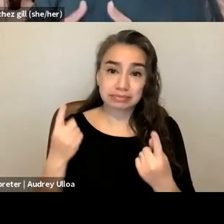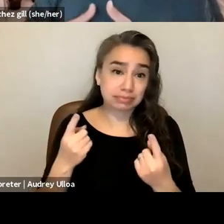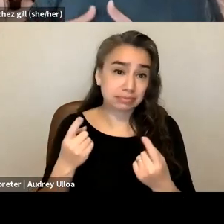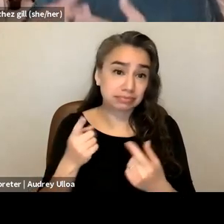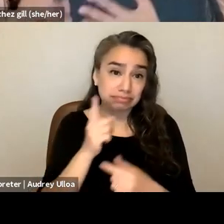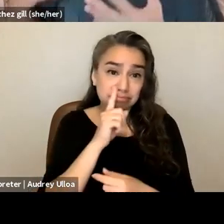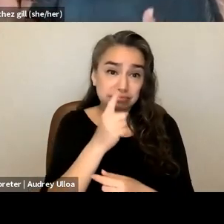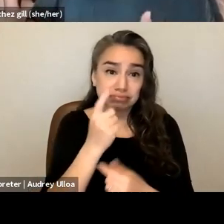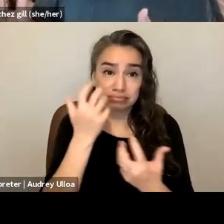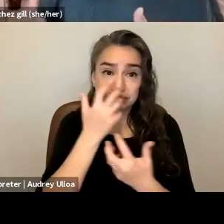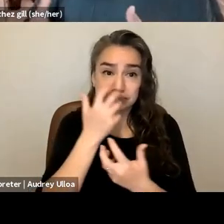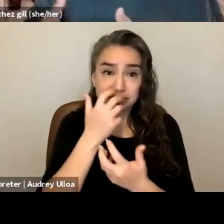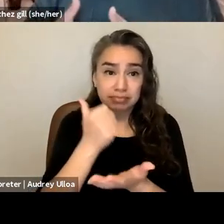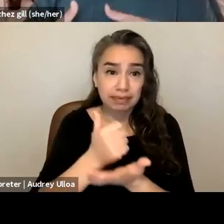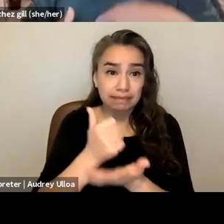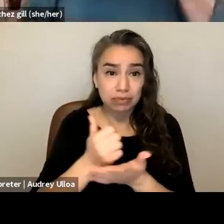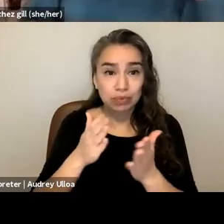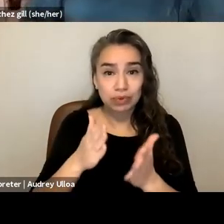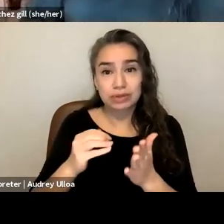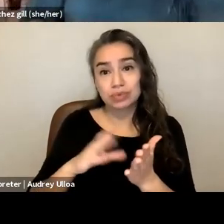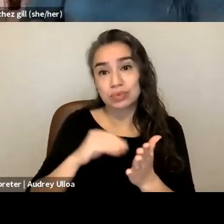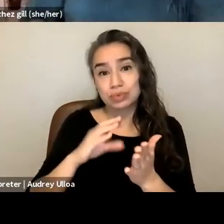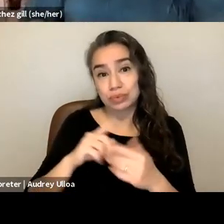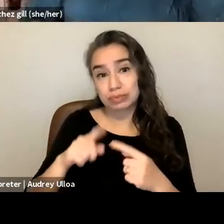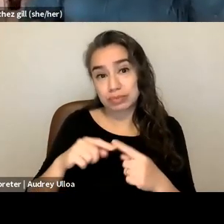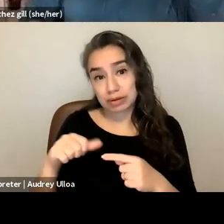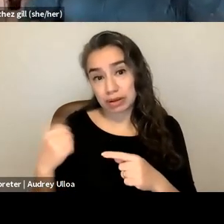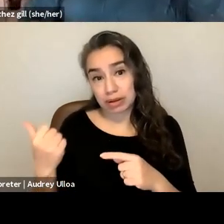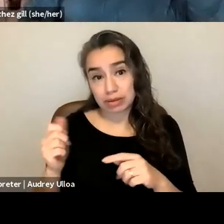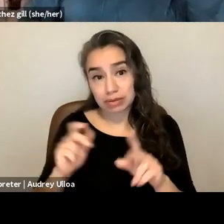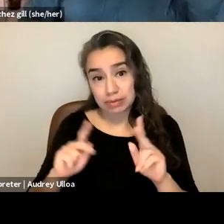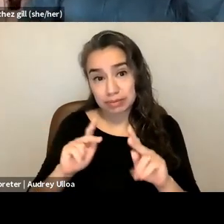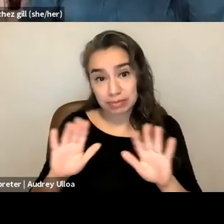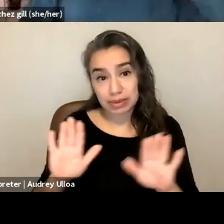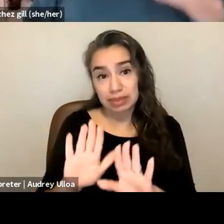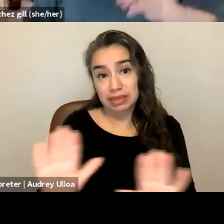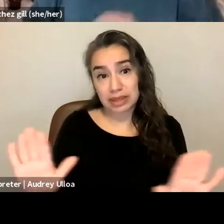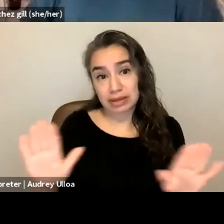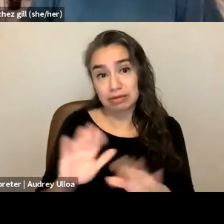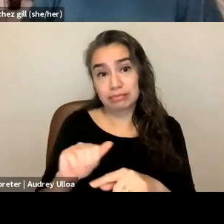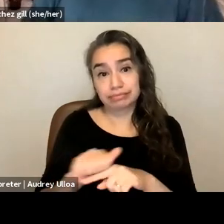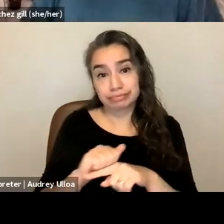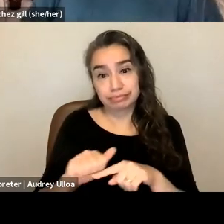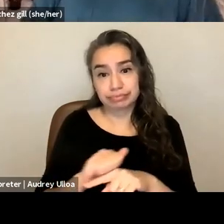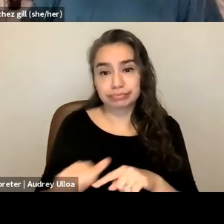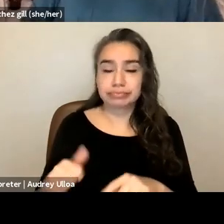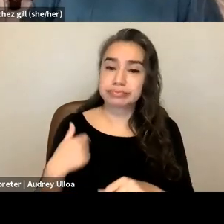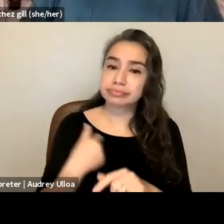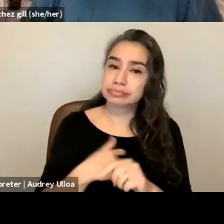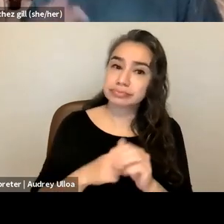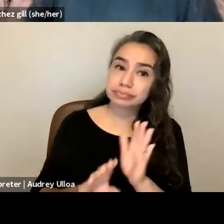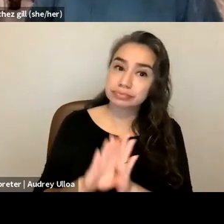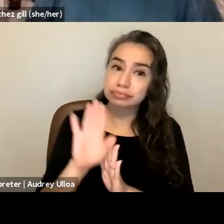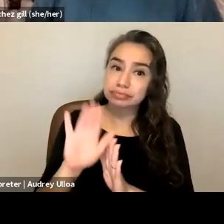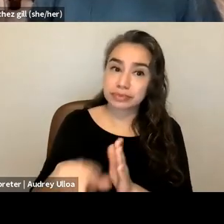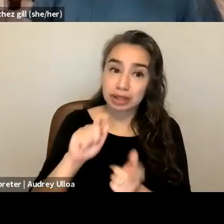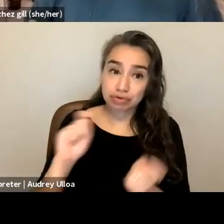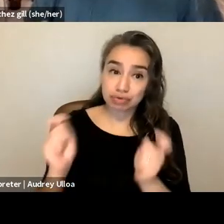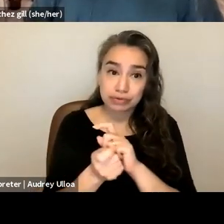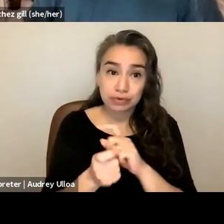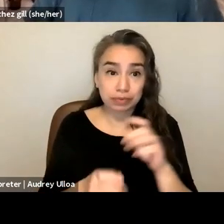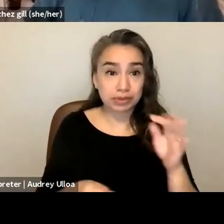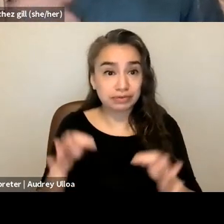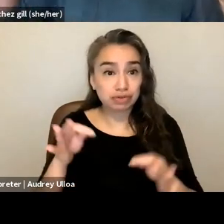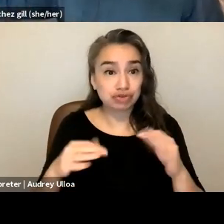way to like learn about other people's practices practices as we were developing our transformative justice hub here in dc